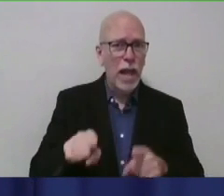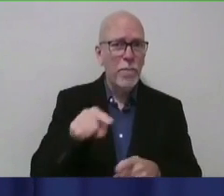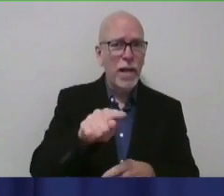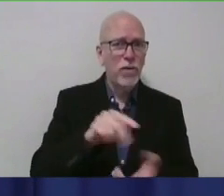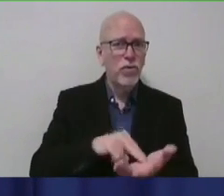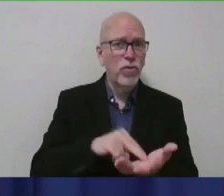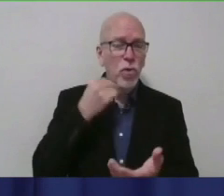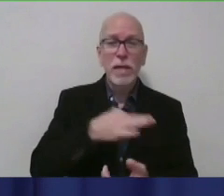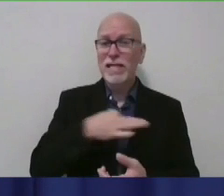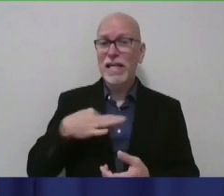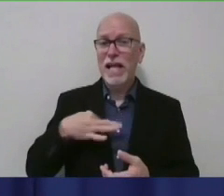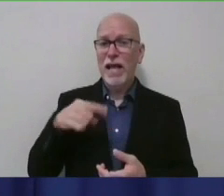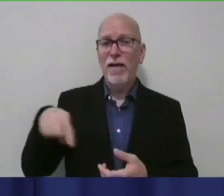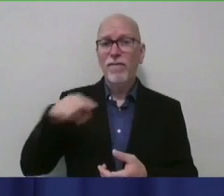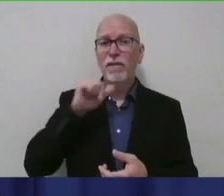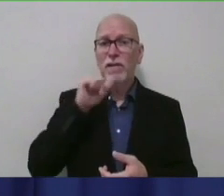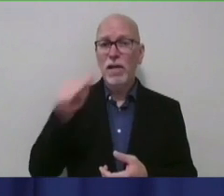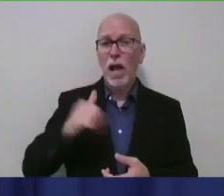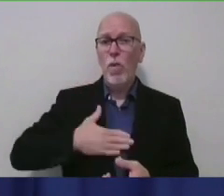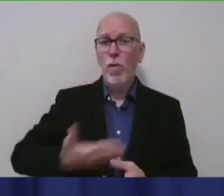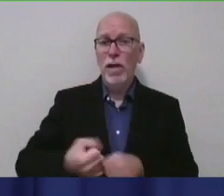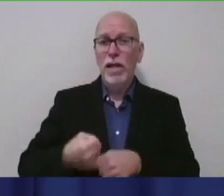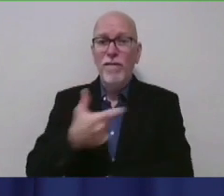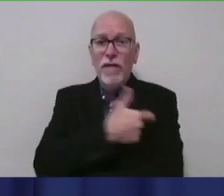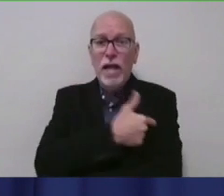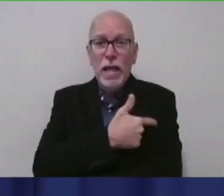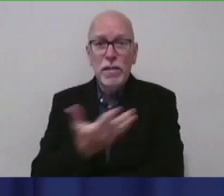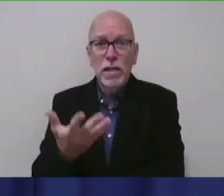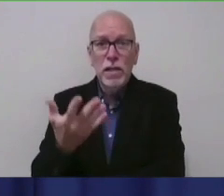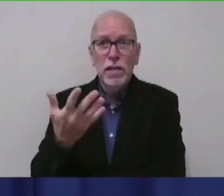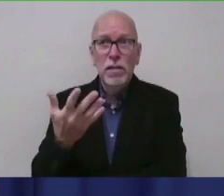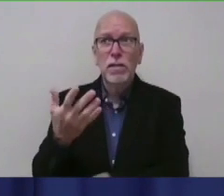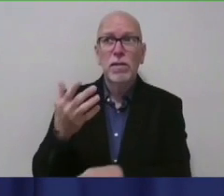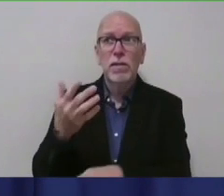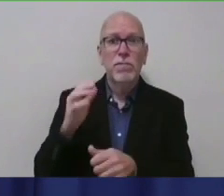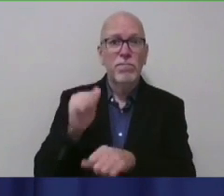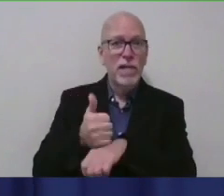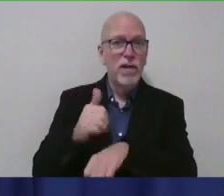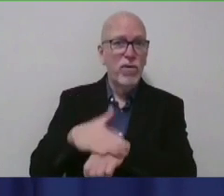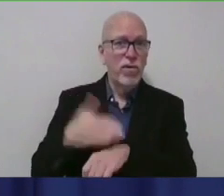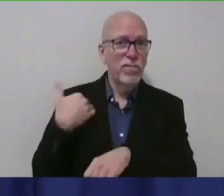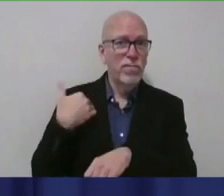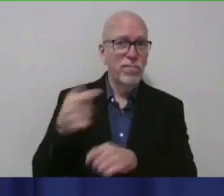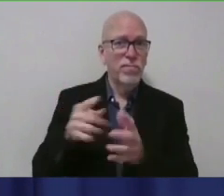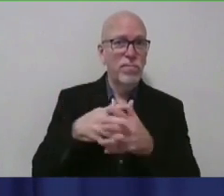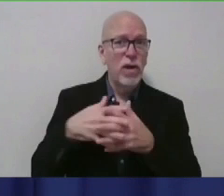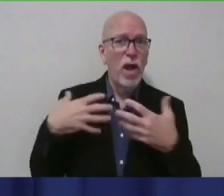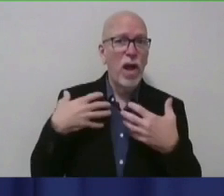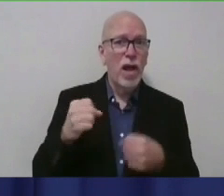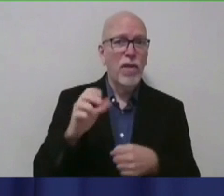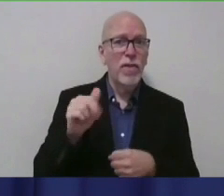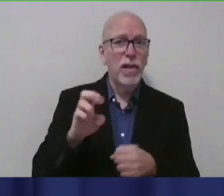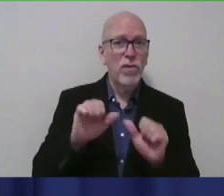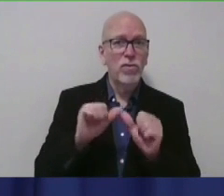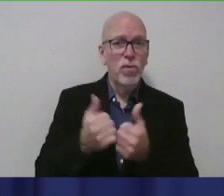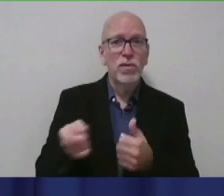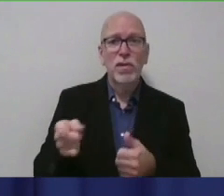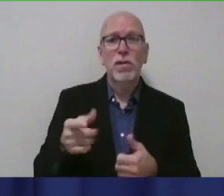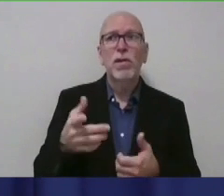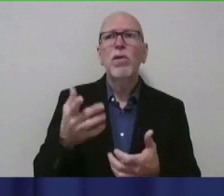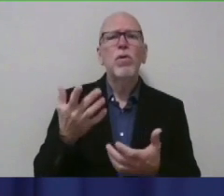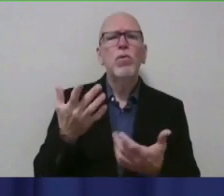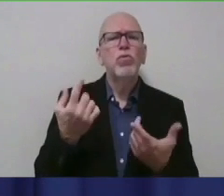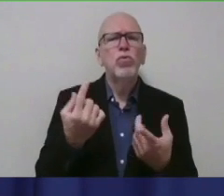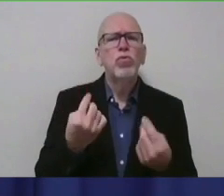staff is not willing to get vaccinated, according to the latest numbers from the American Health Care Association. What more precautions